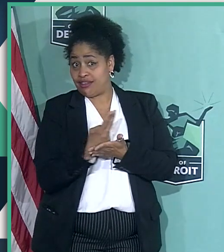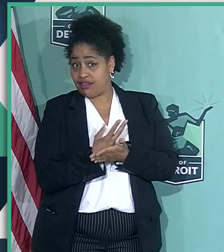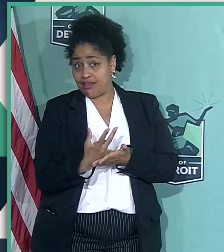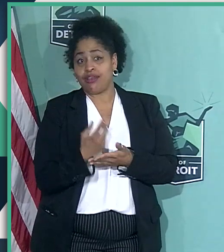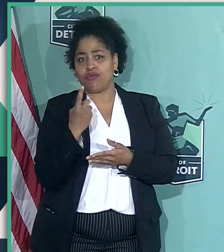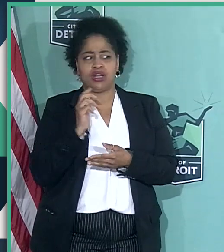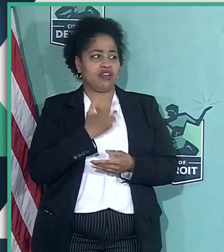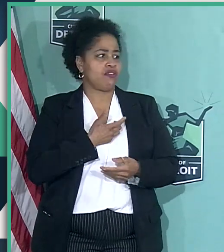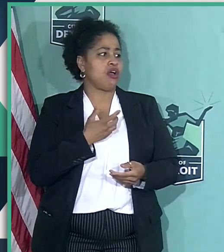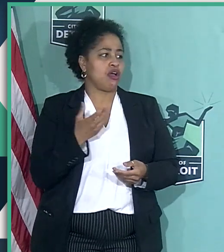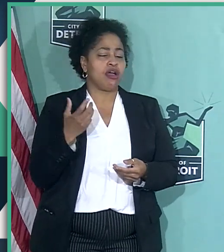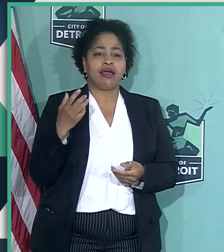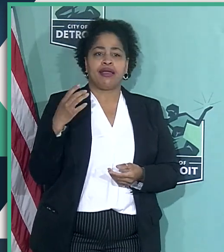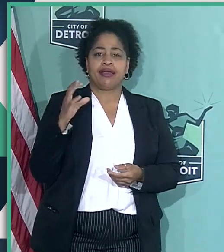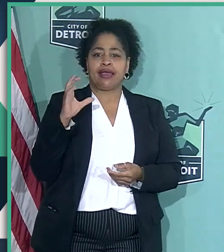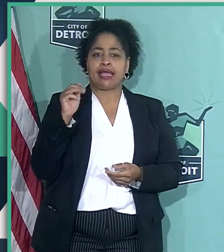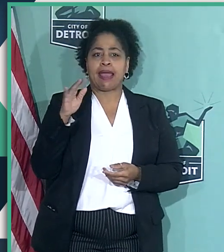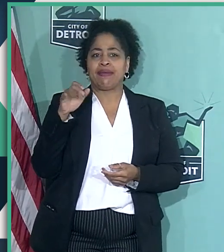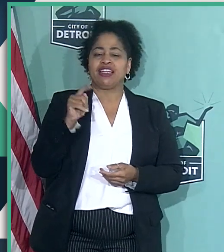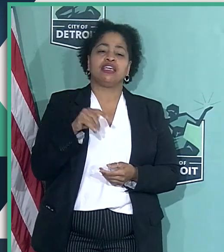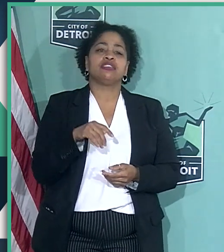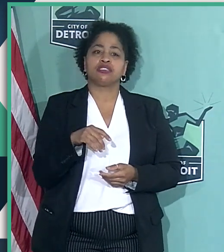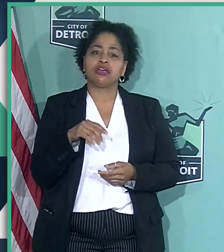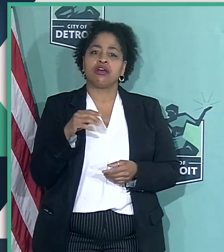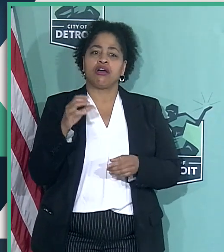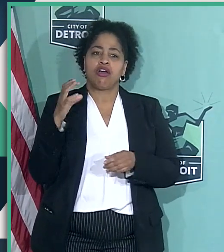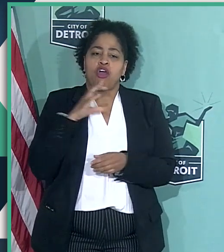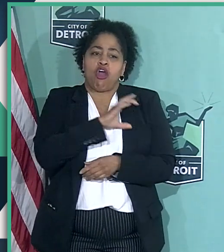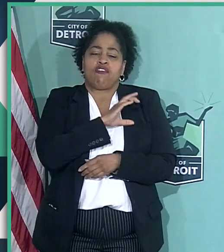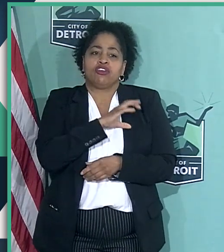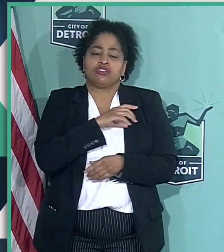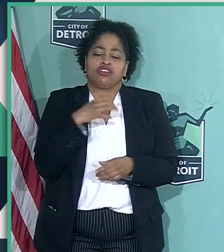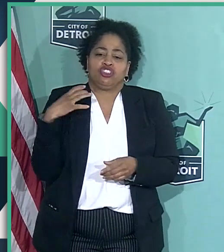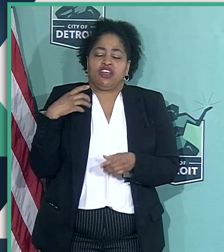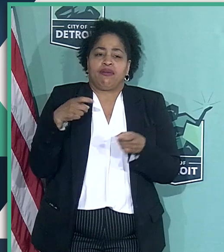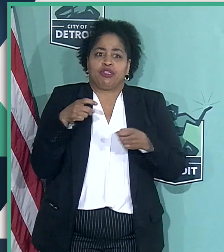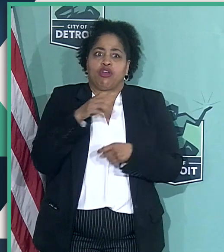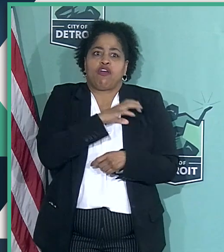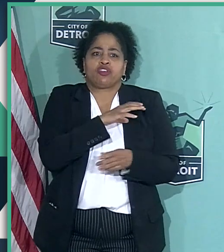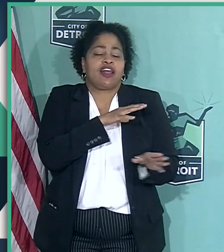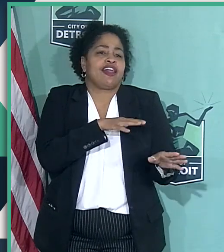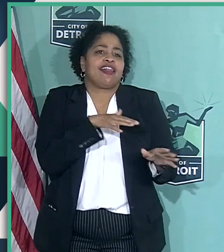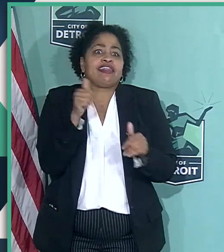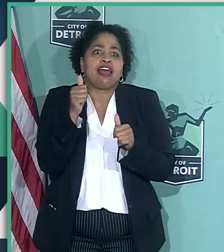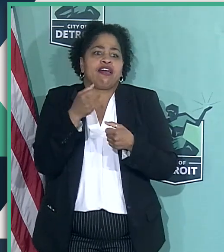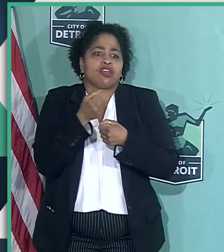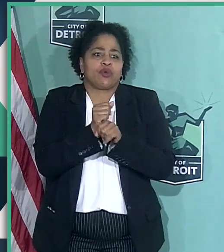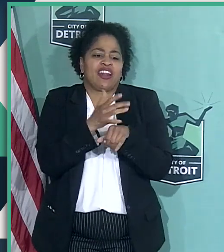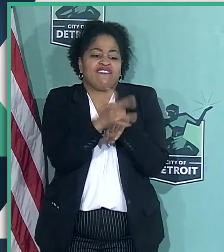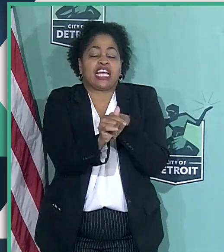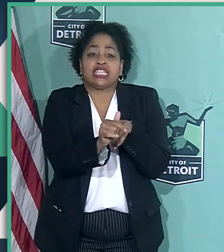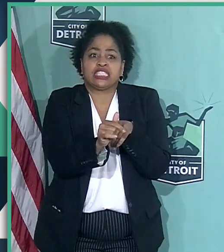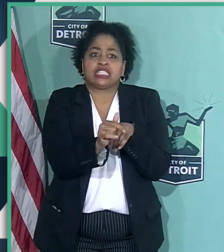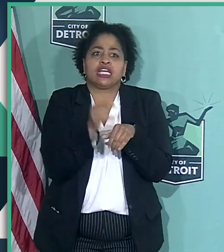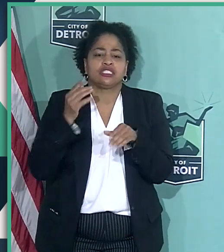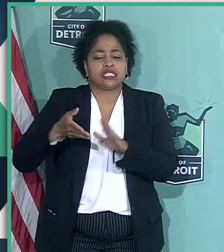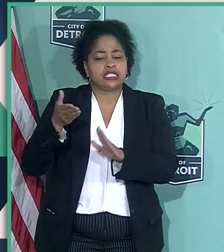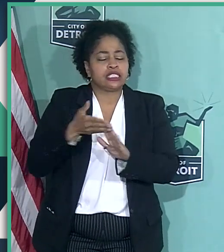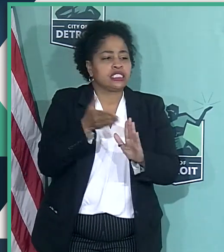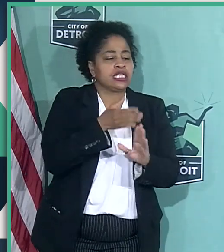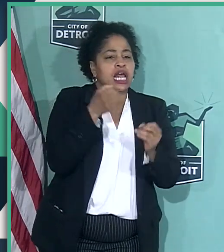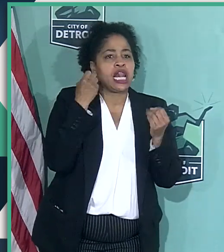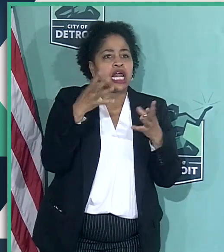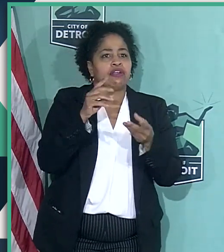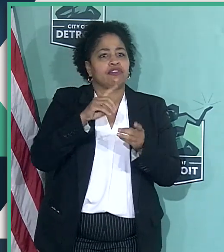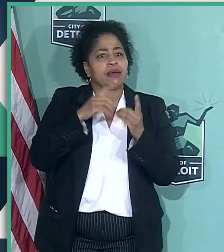one of our cabinet officers, Bethany Mellets, the chief administrative officer, left and it created a vacancy. She was running a lot of departments,